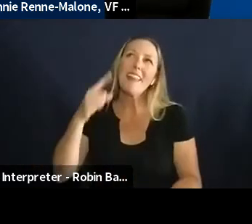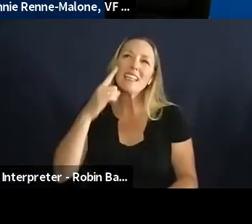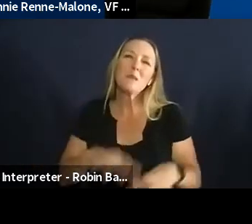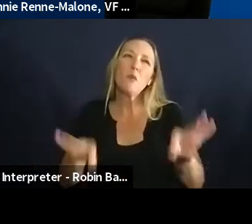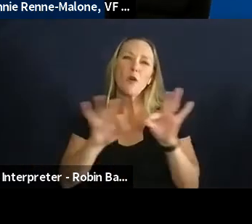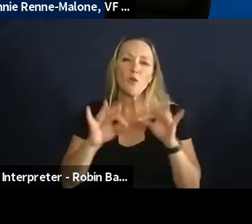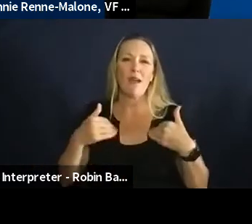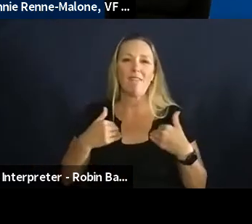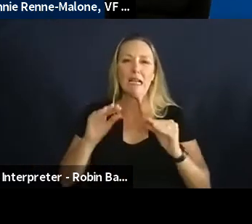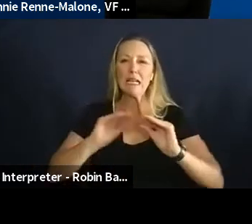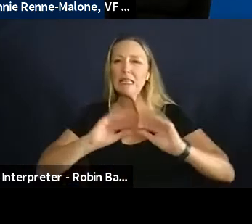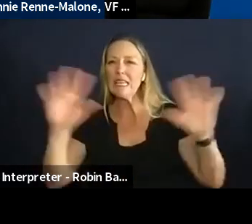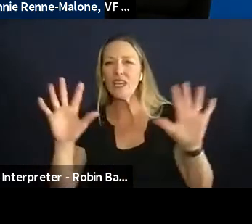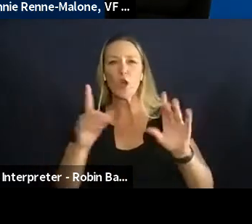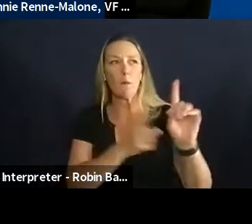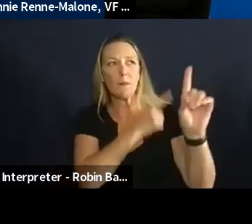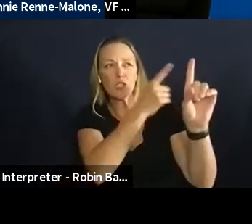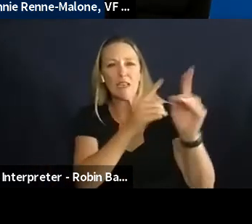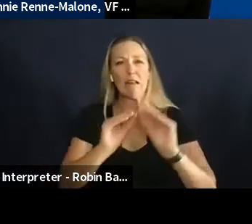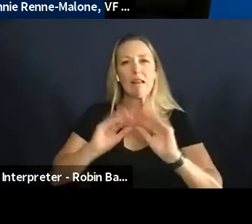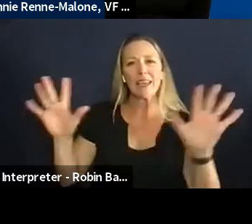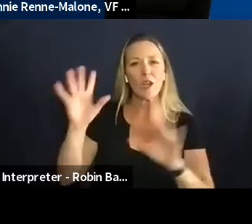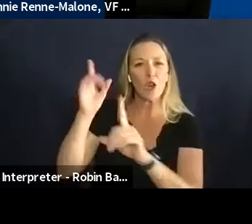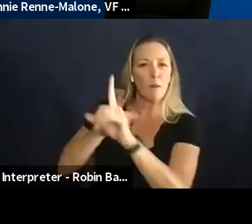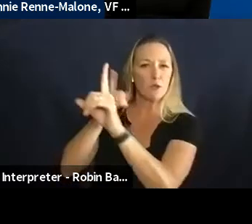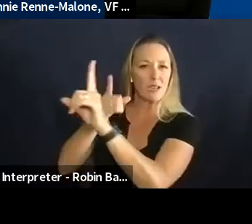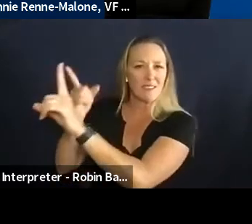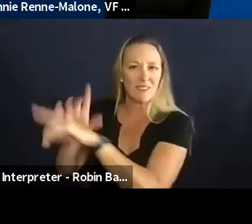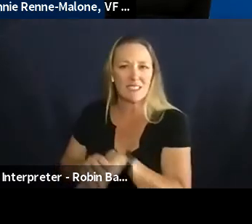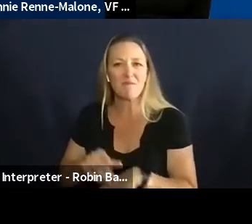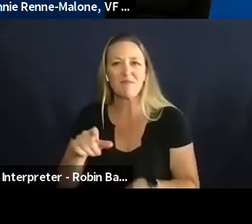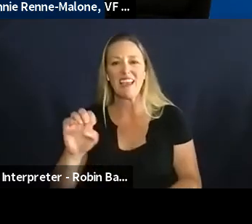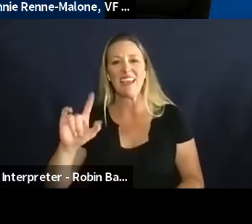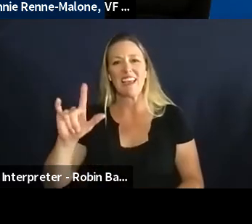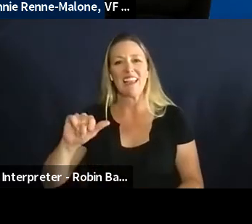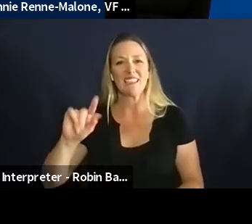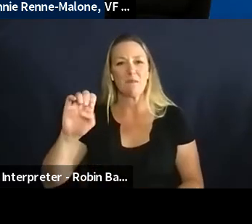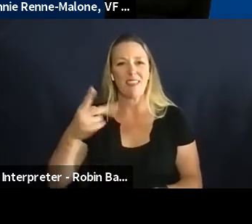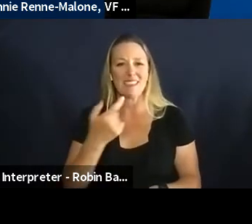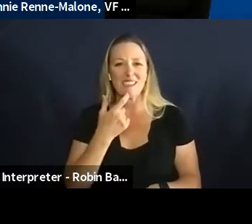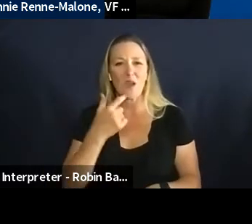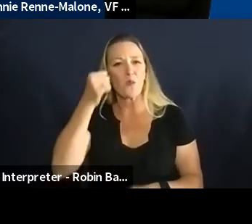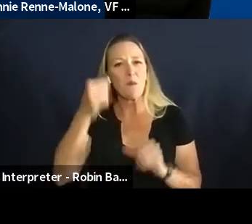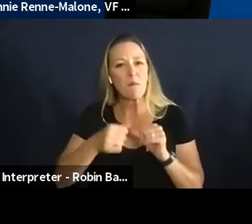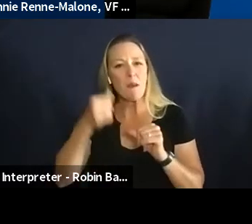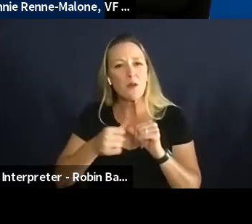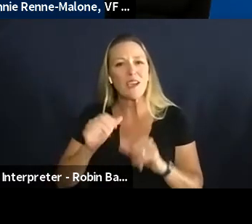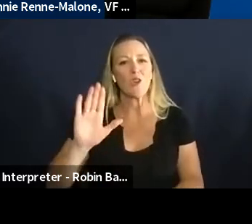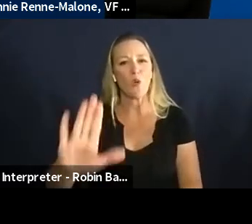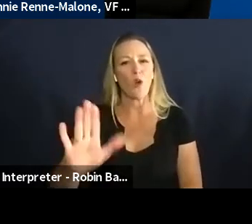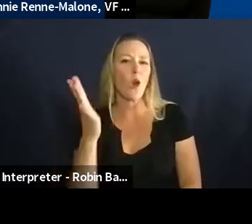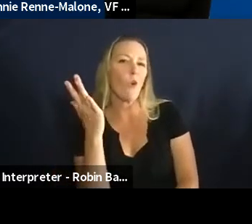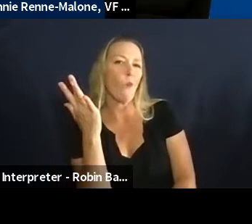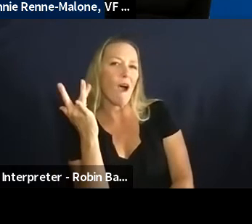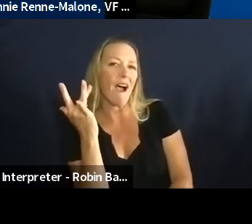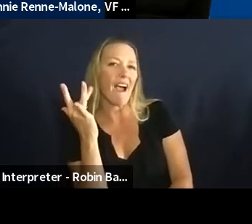think is really key remembering your why nathan just texted me that because i used to tell him that a lot but yes and yeah not my